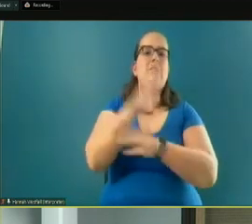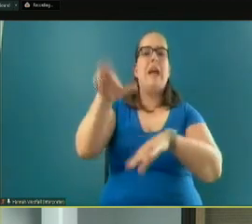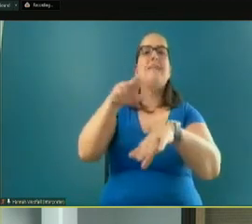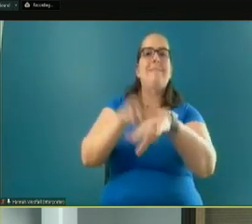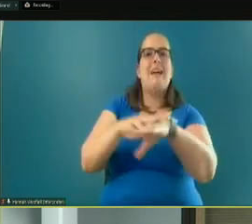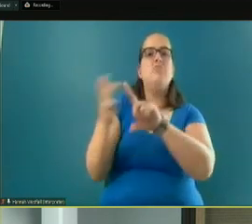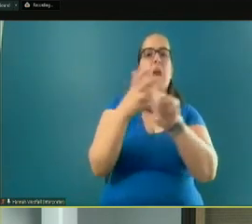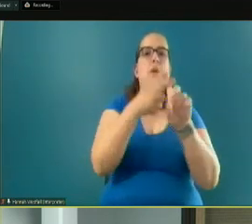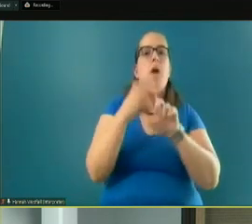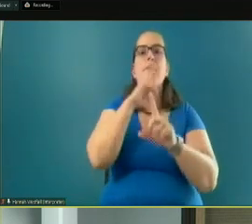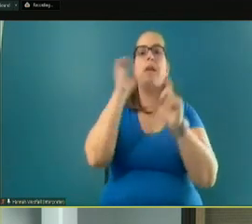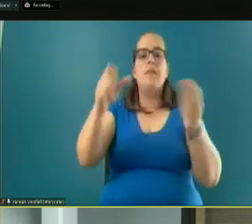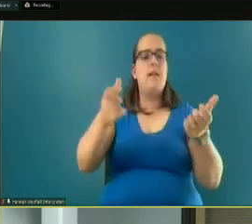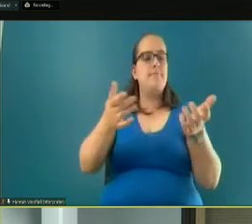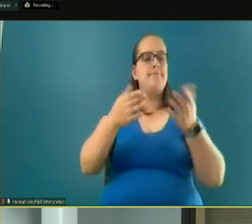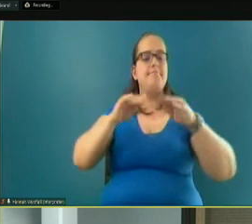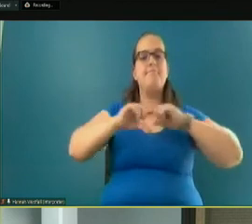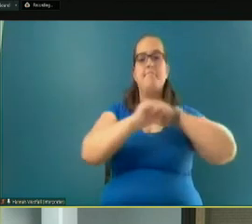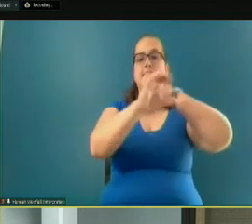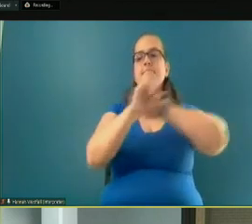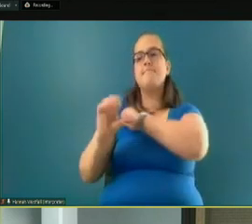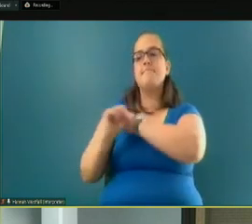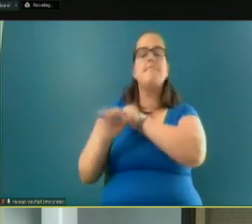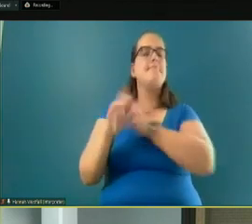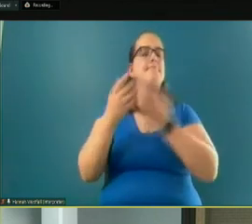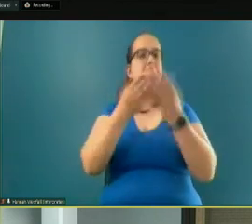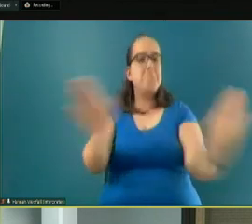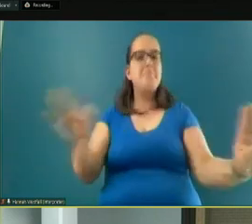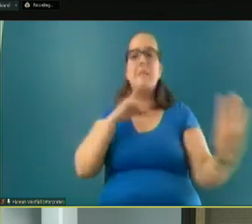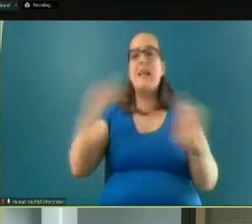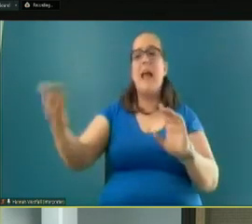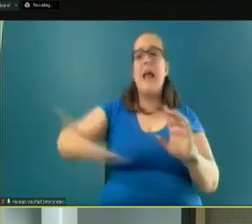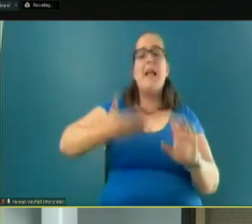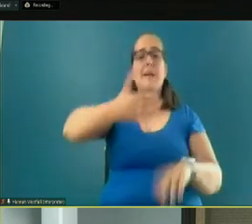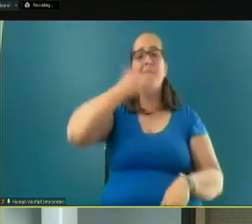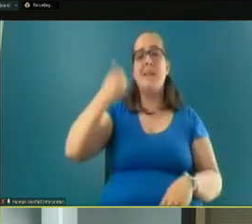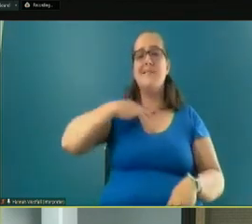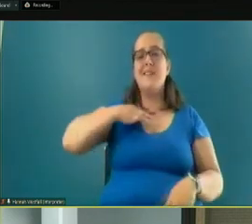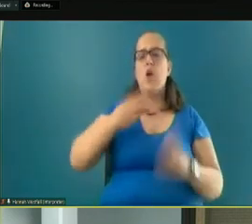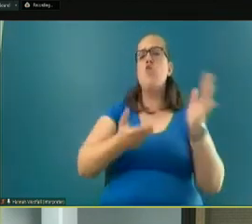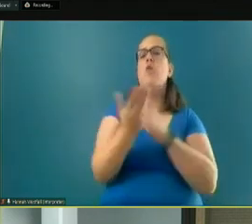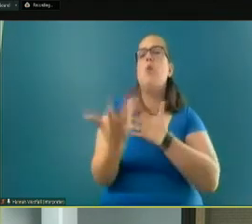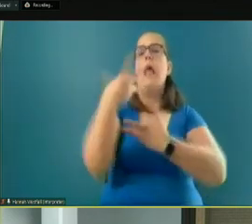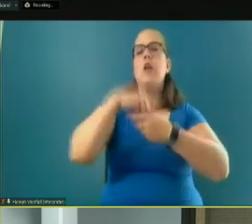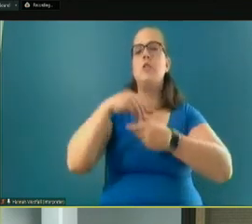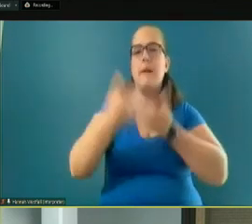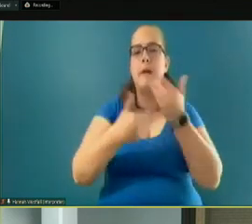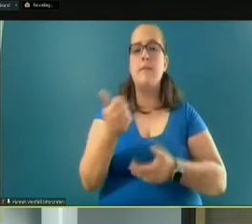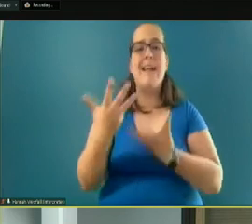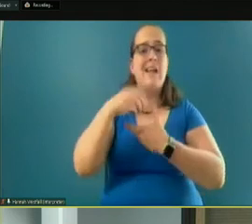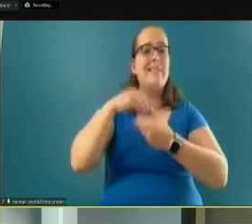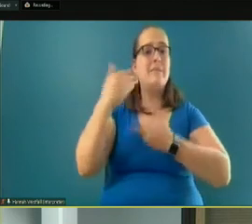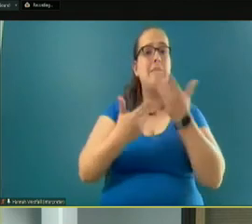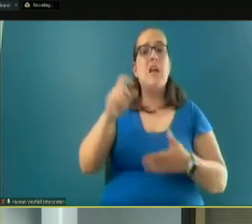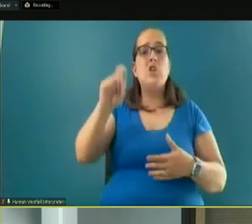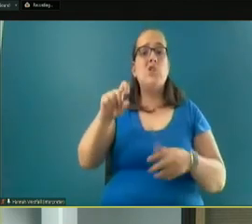umbrella to make sure that we hire the very best candidate. Through an inclusive process, so the inclusive process should